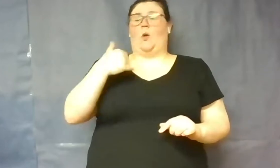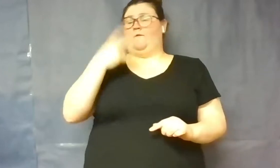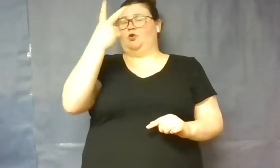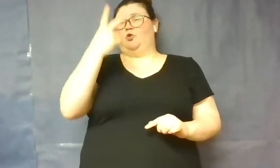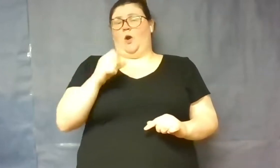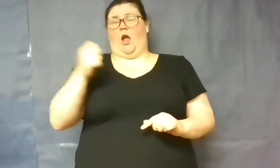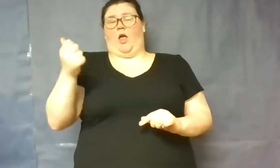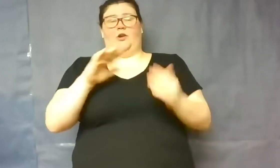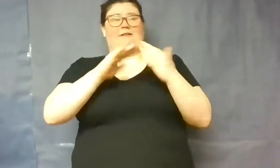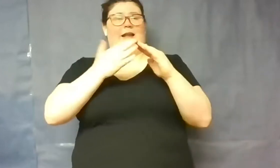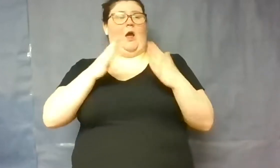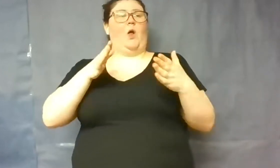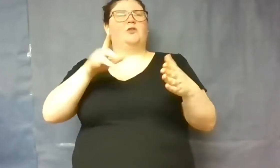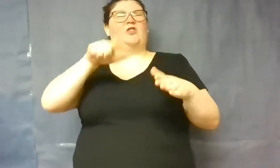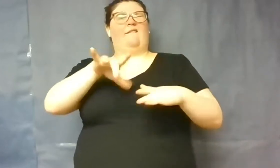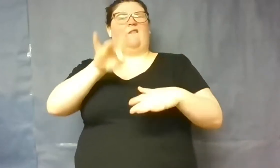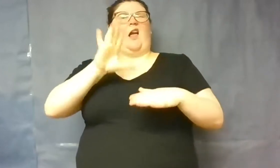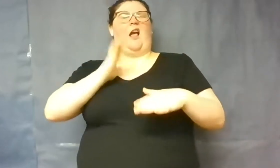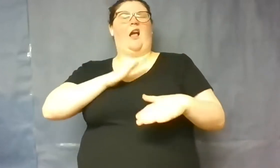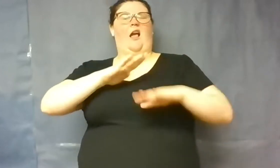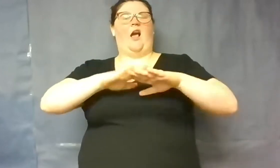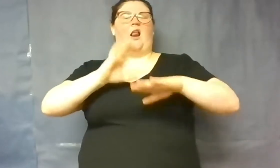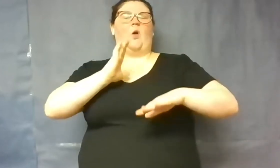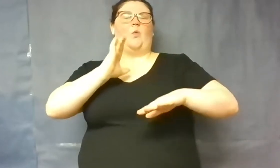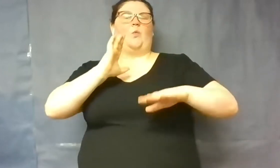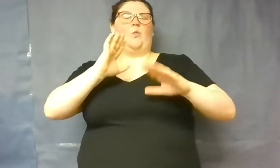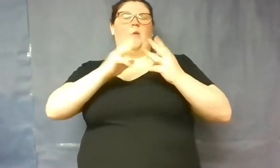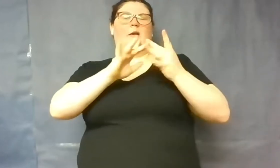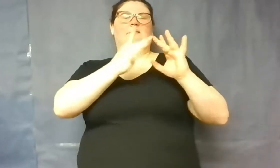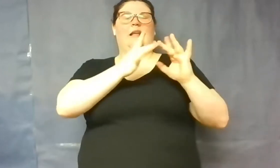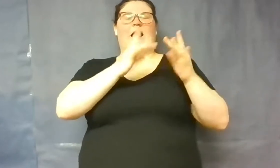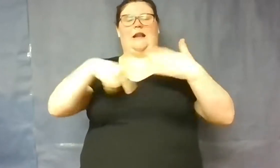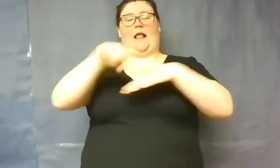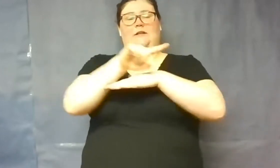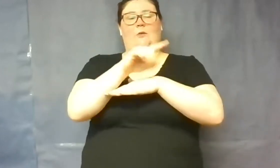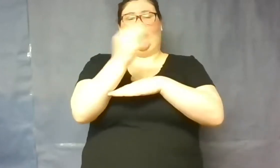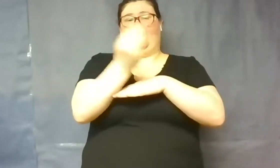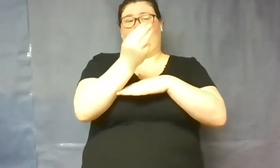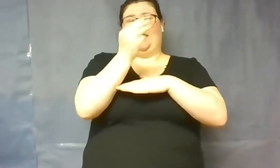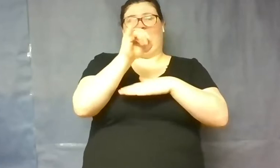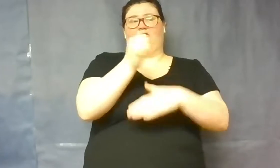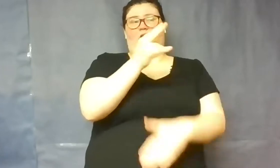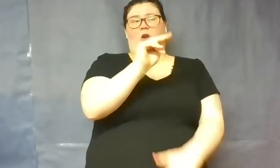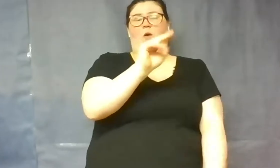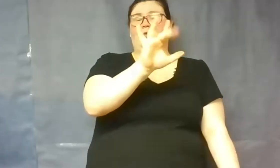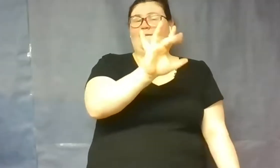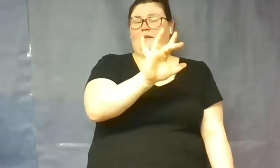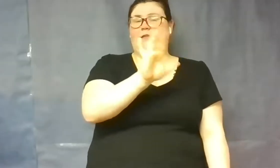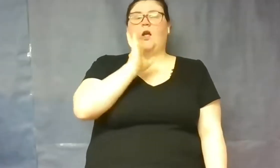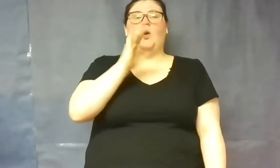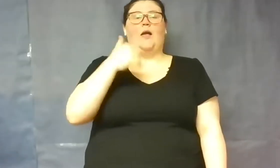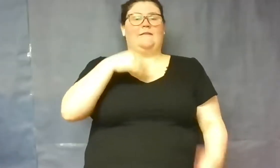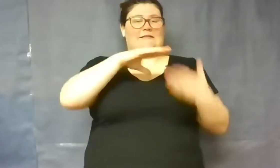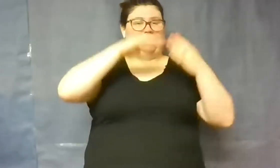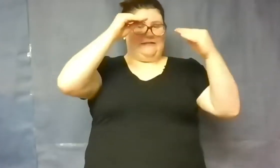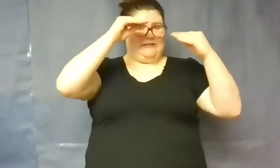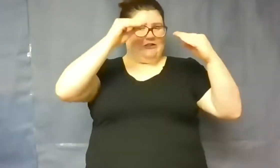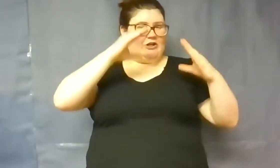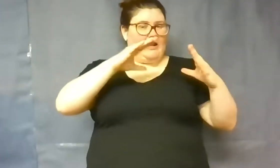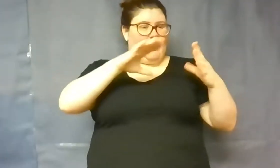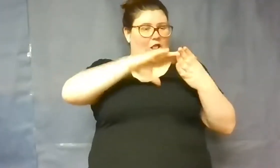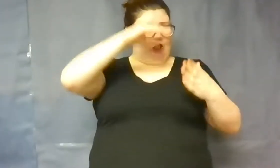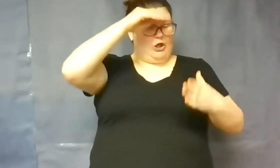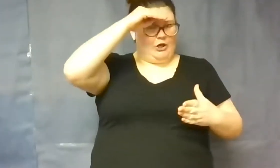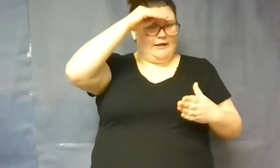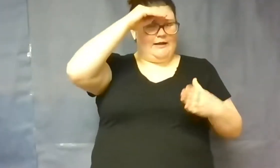up. You can find information on our website. Next week, Monday, January 25th, we'll focus on teaching and learning, very specifically